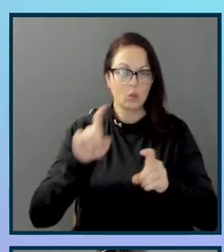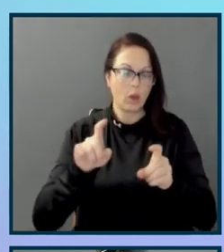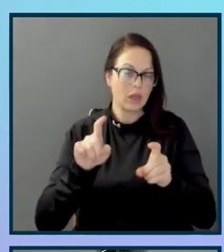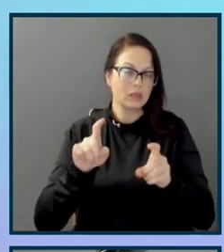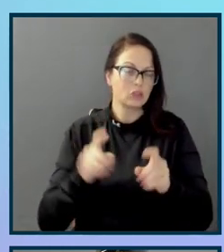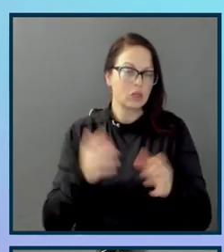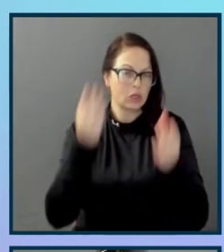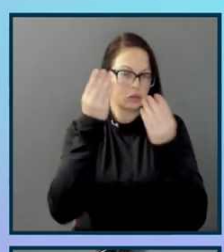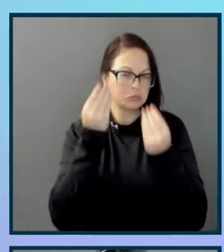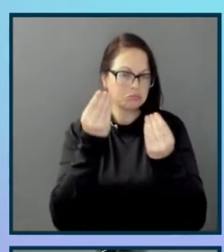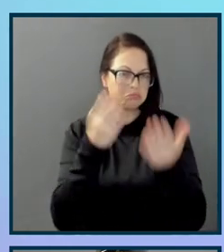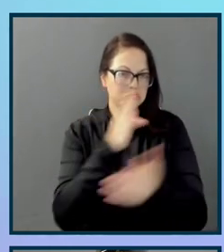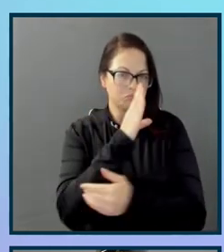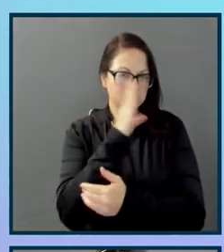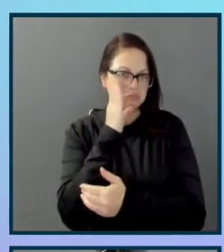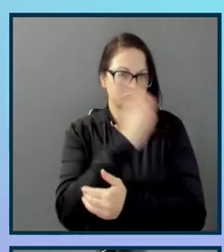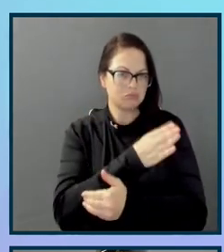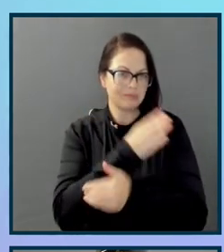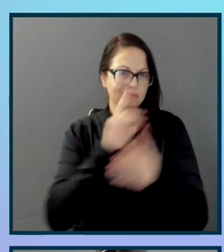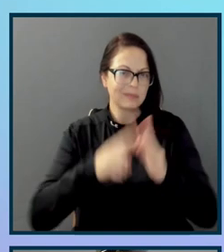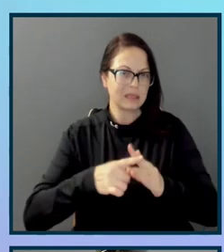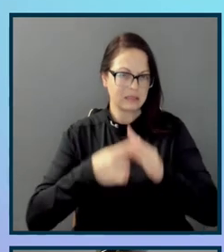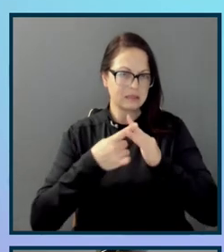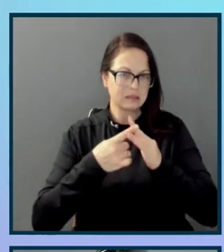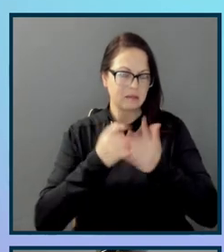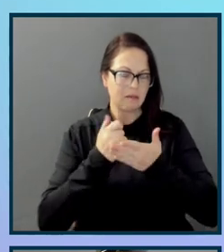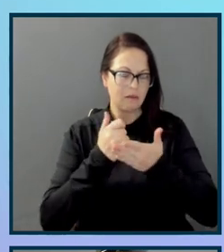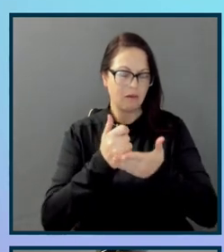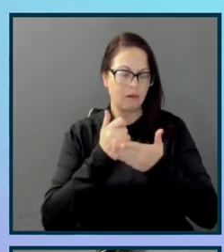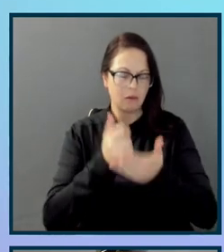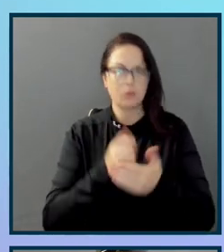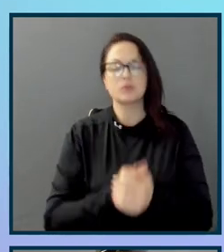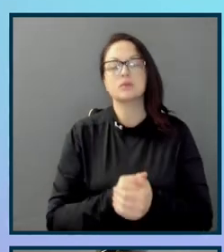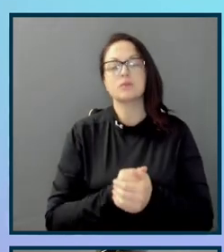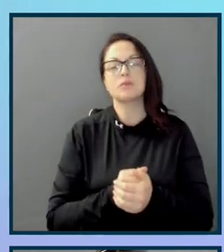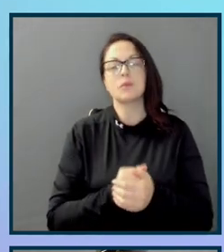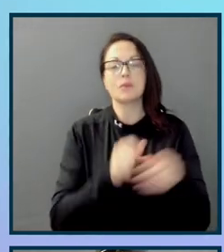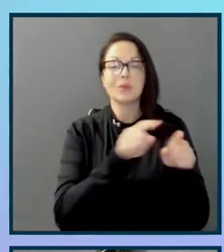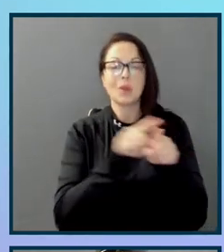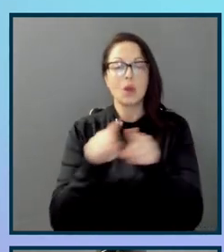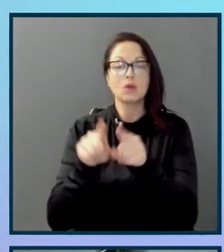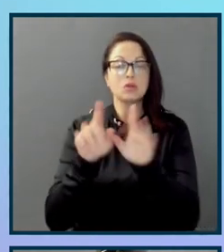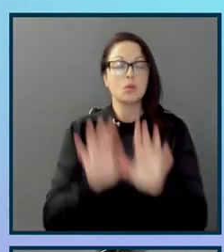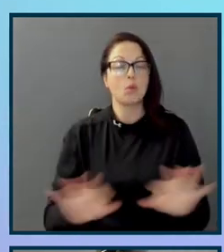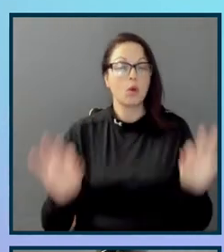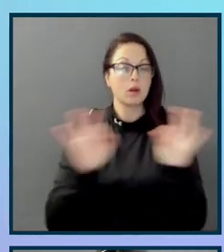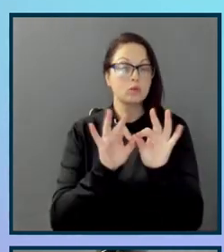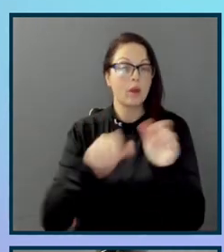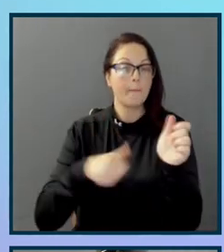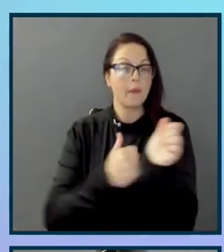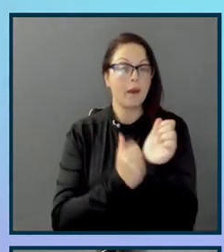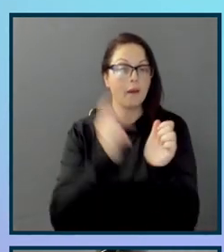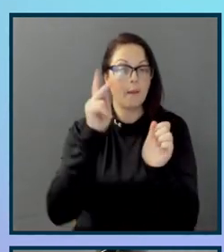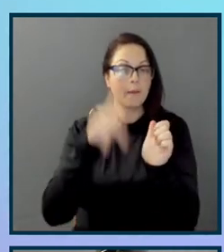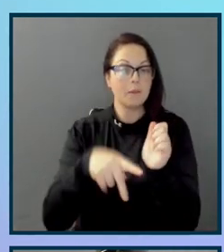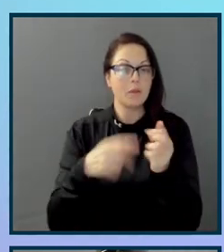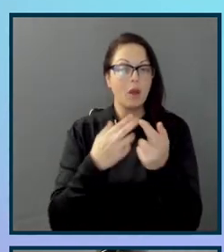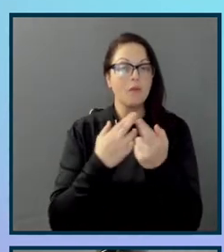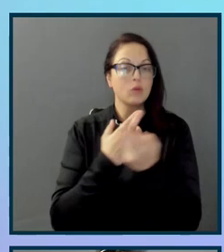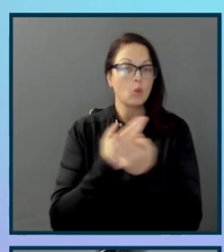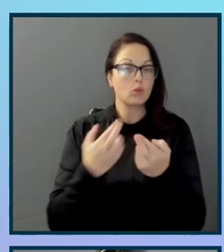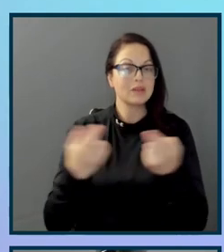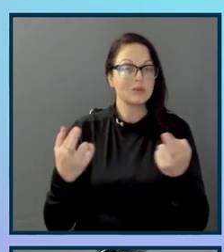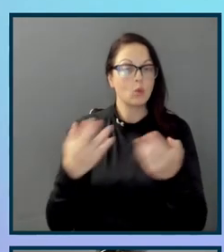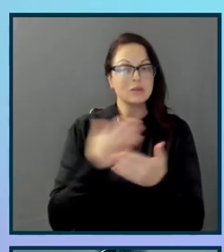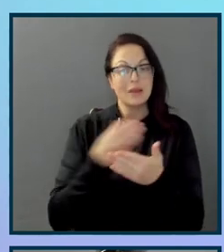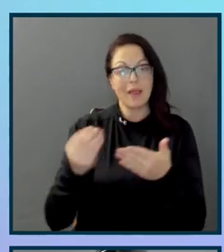just the best case scenario. It also really helps to have a backup of your resources. So maybe some trusted articles and just general research to